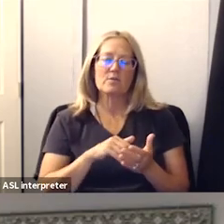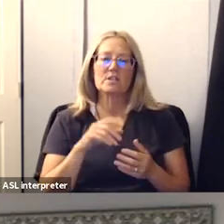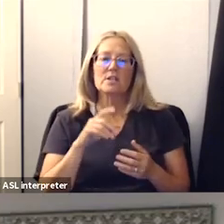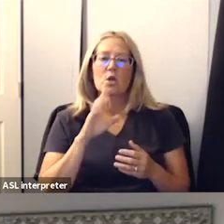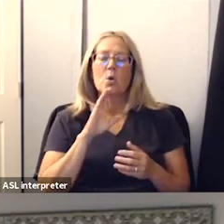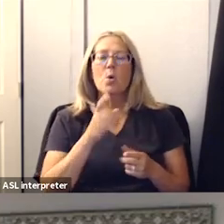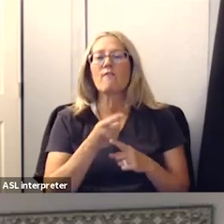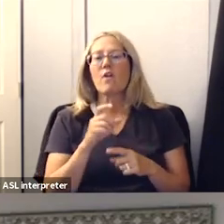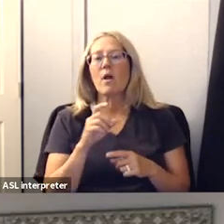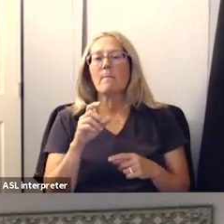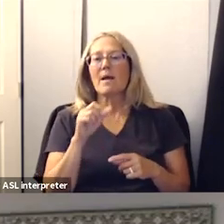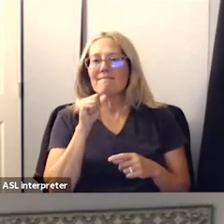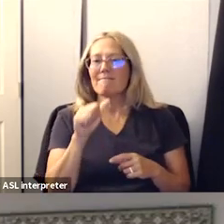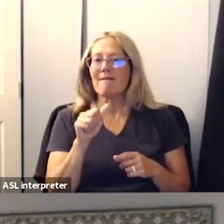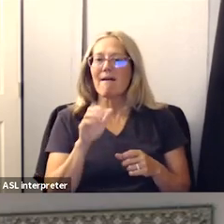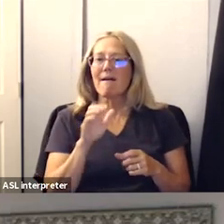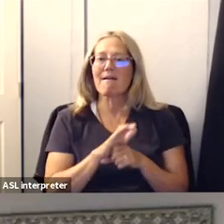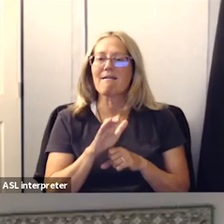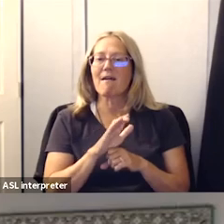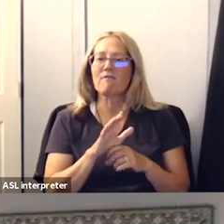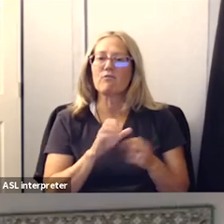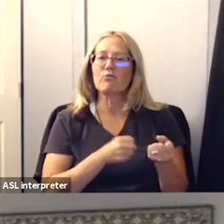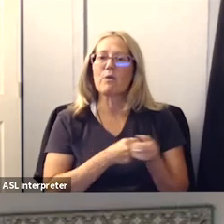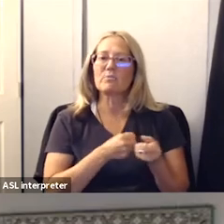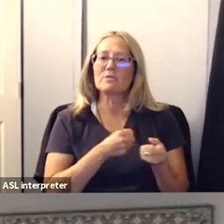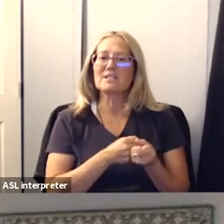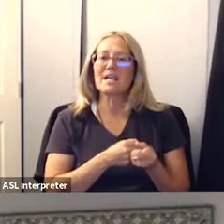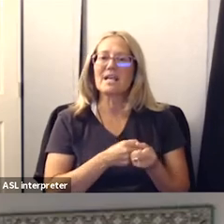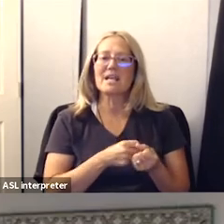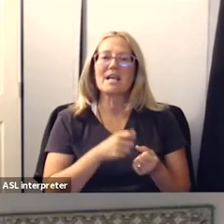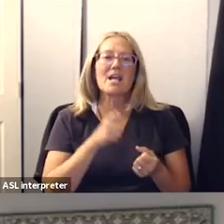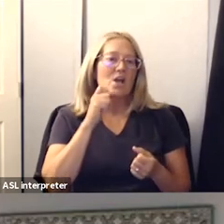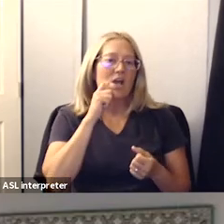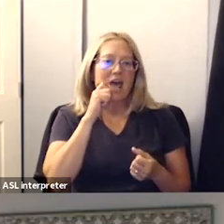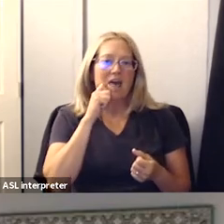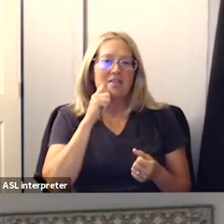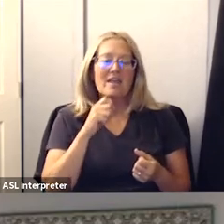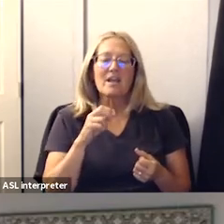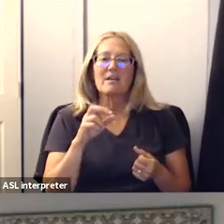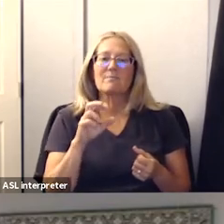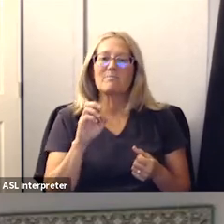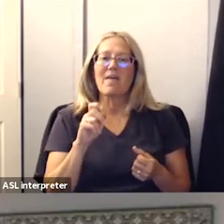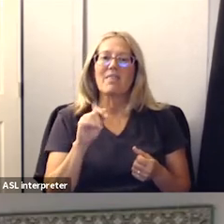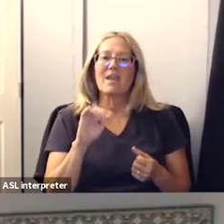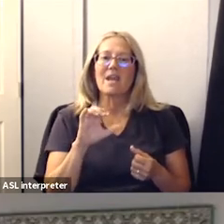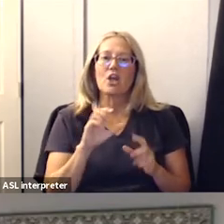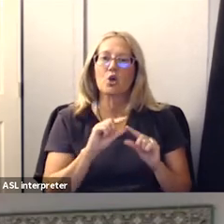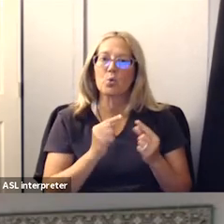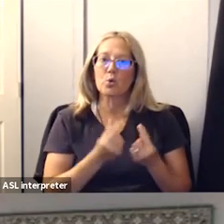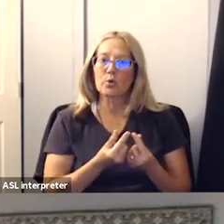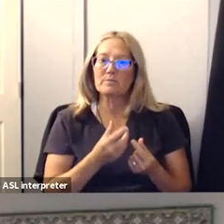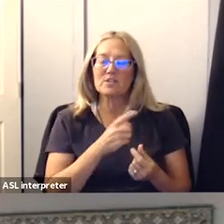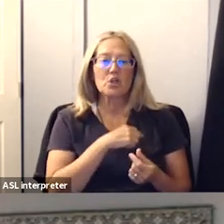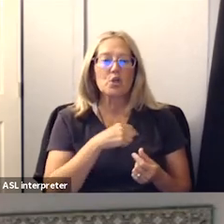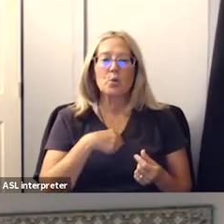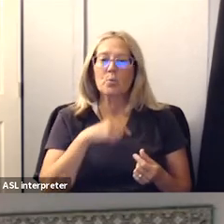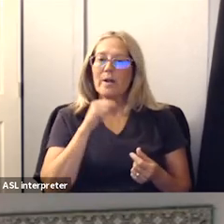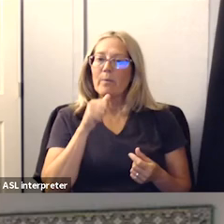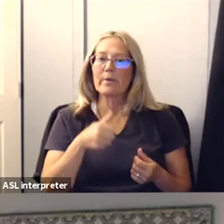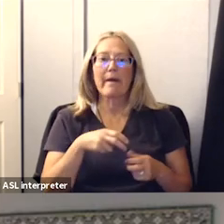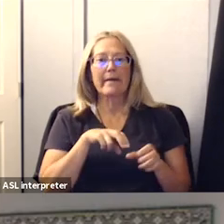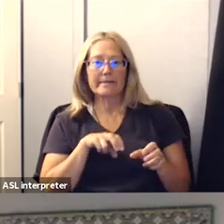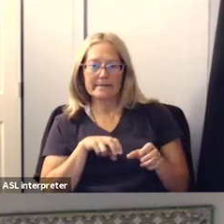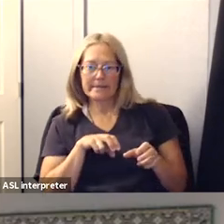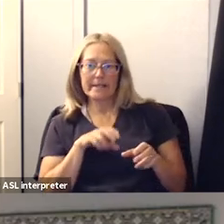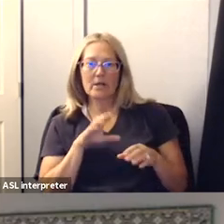from underrepresented racial and ethnic groups so we go forth we will not sit back on our loyal our